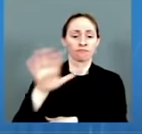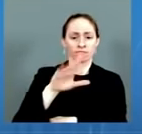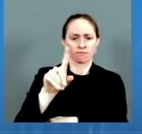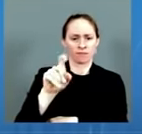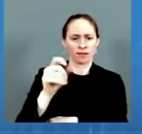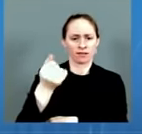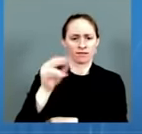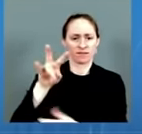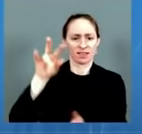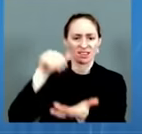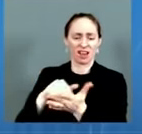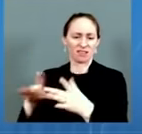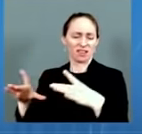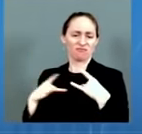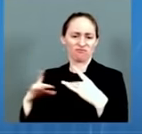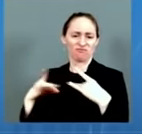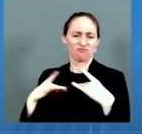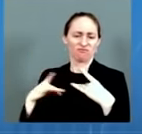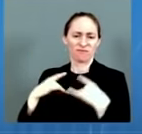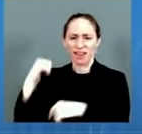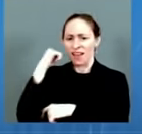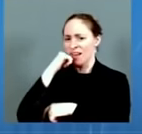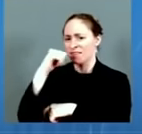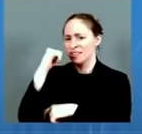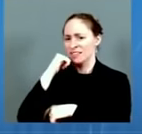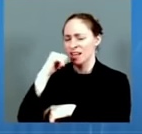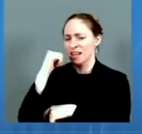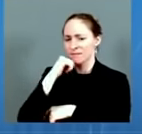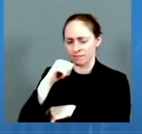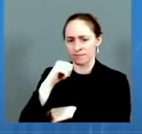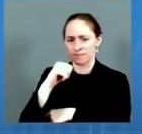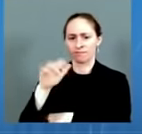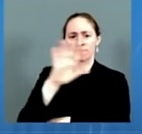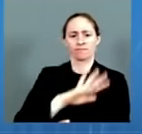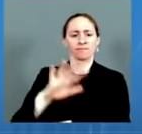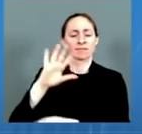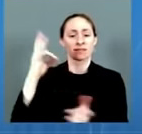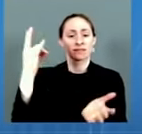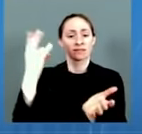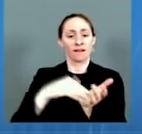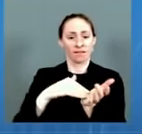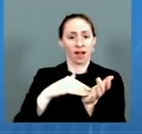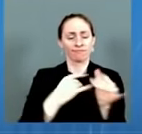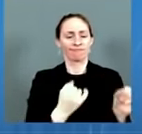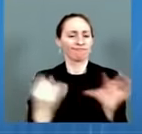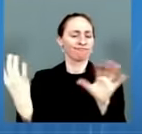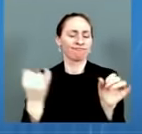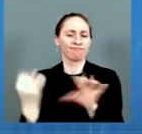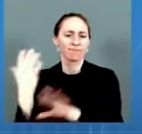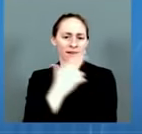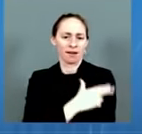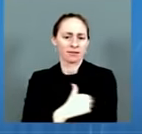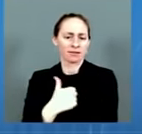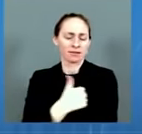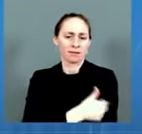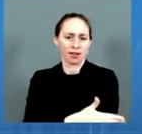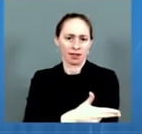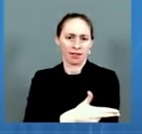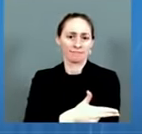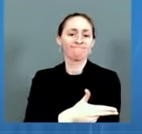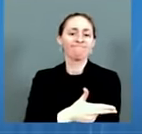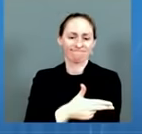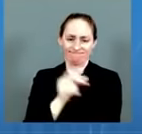is about 7,800 per day, an increase of about 7.7% over the prior week. And the seven-day